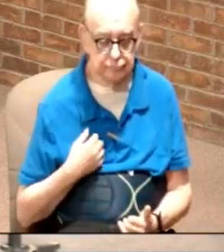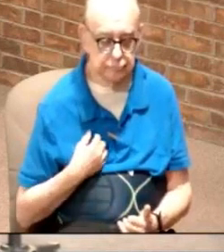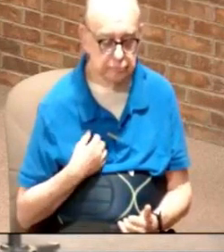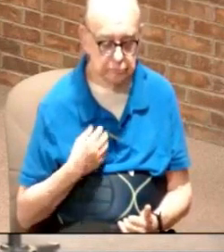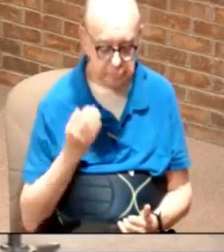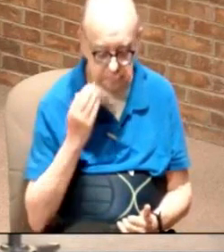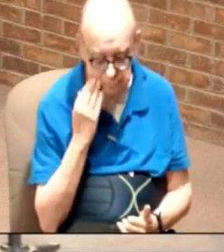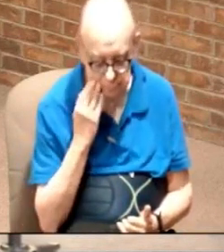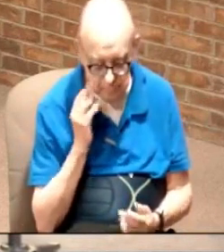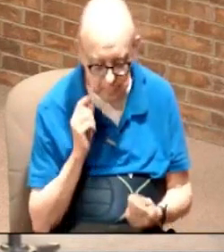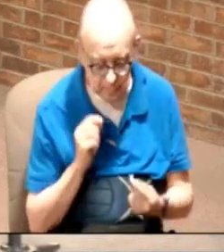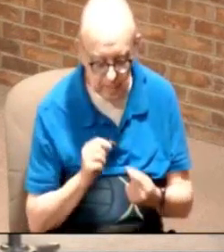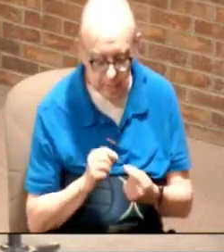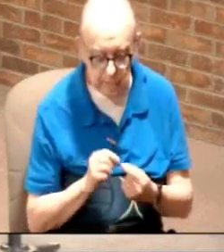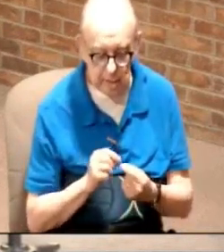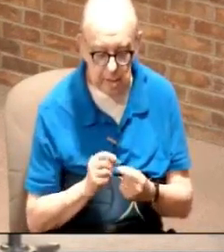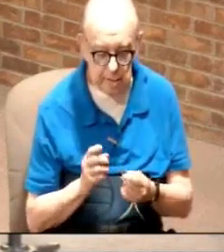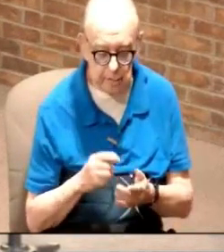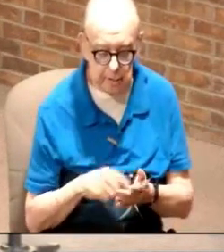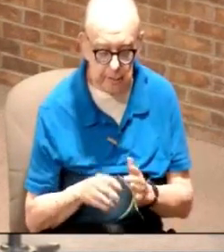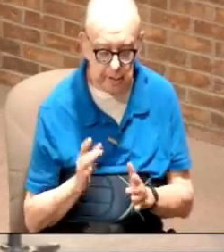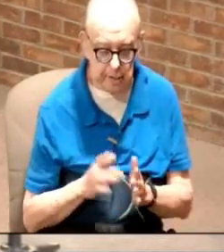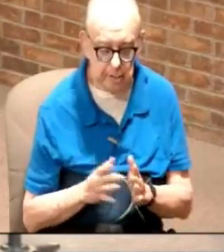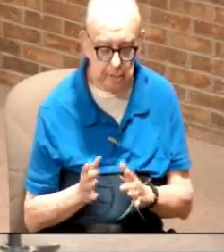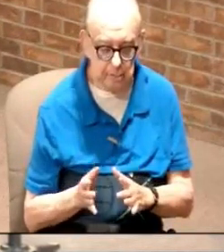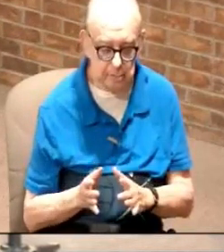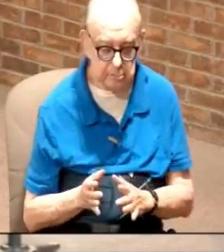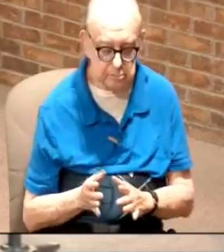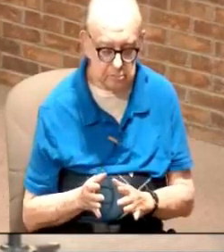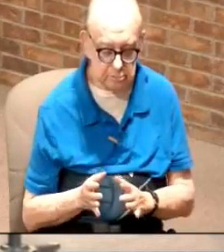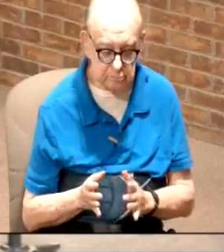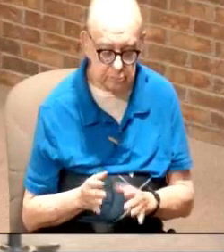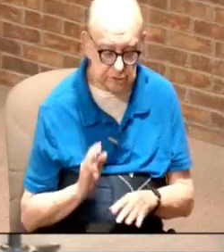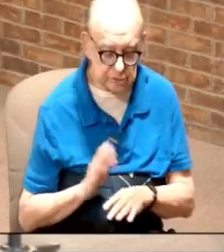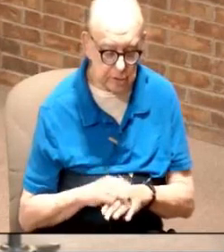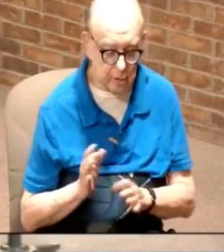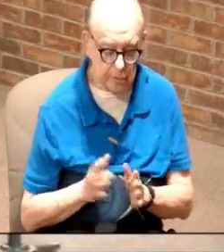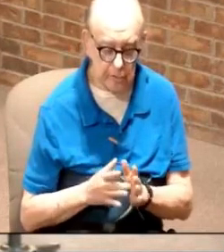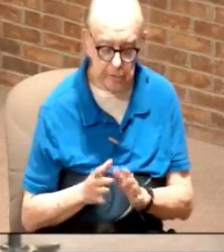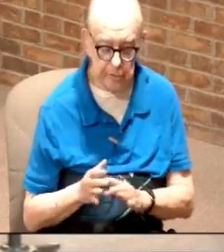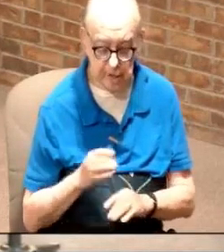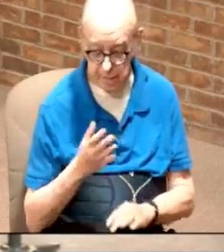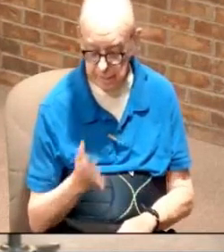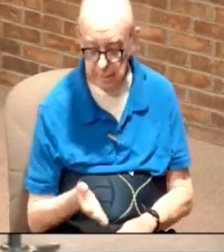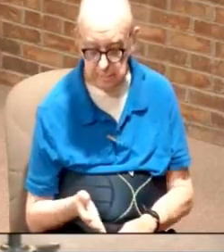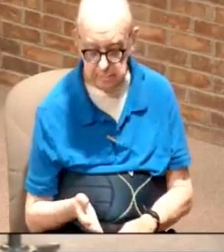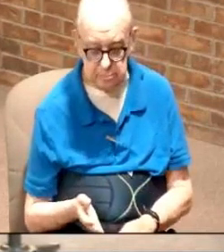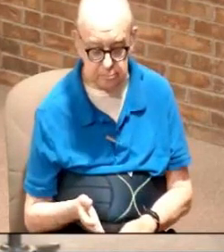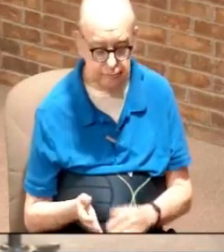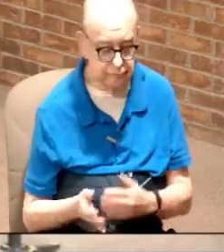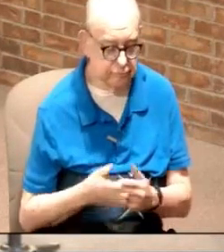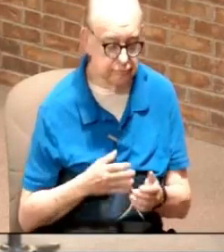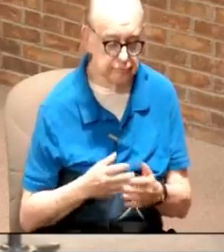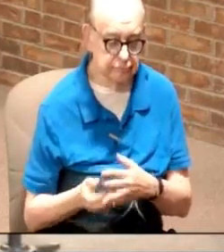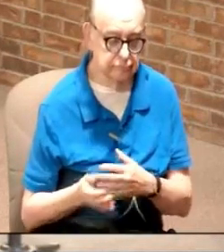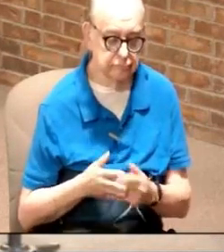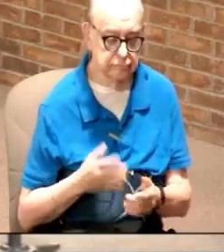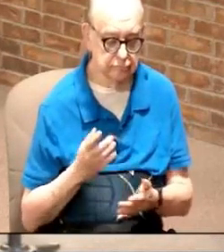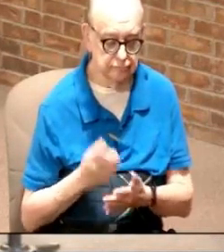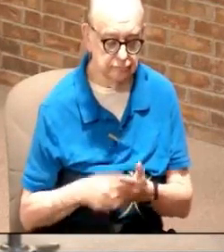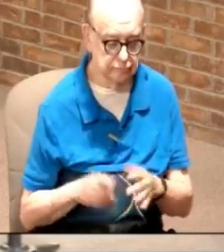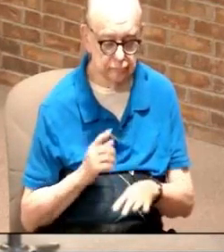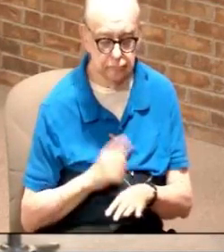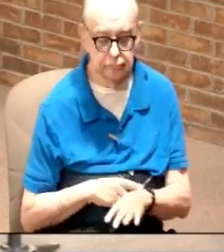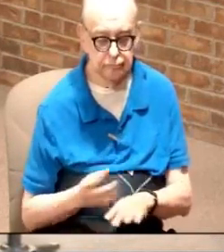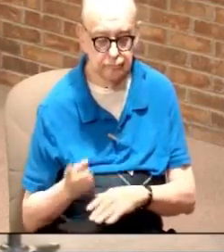know exactly where he's at and all I have to do is call on him and he's right there and it doesn't matter what